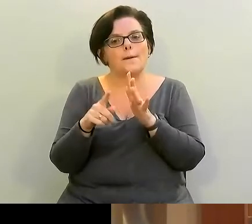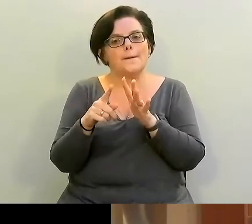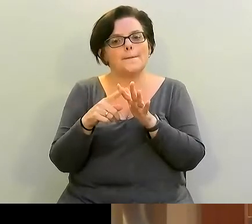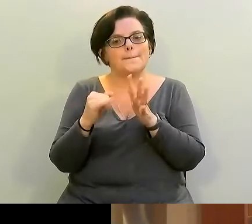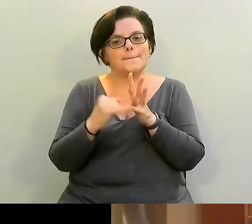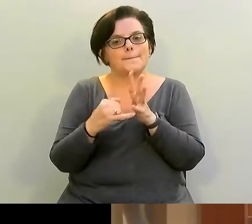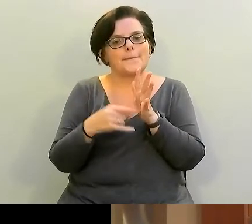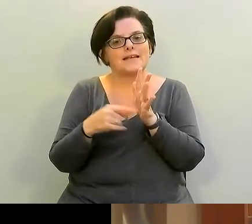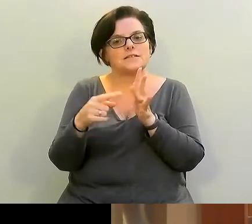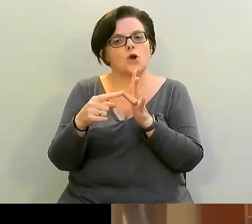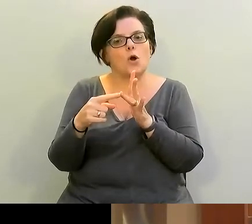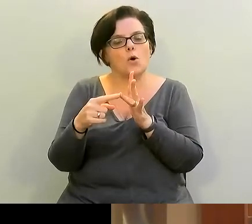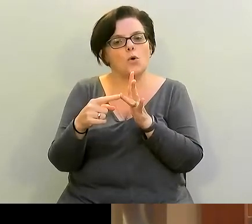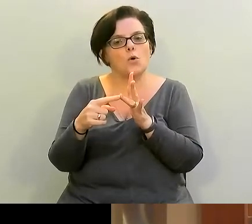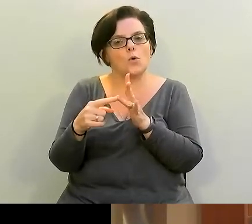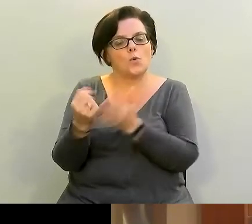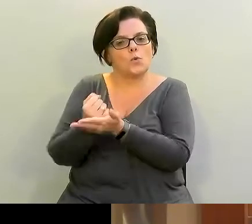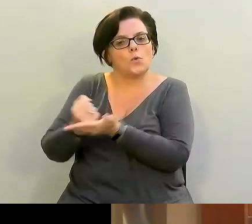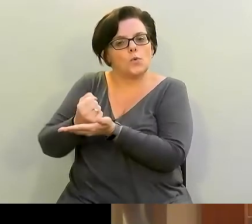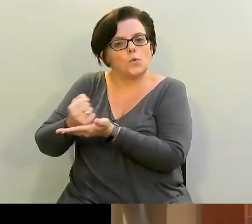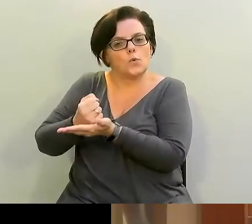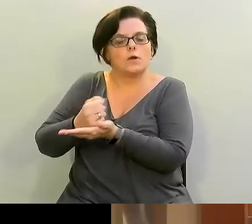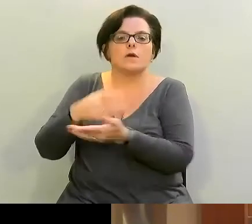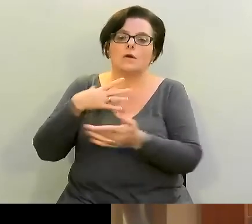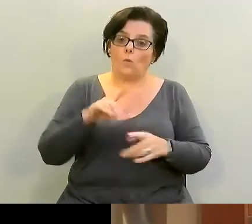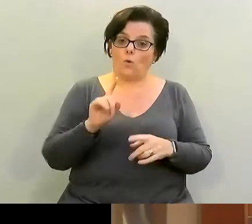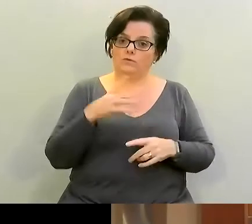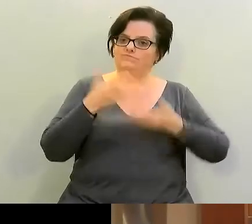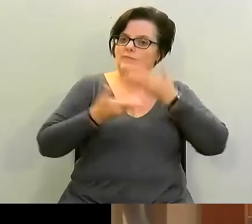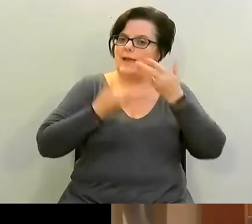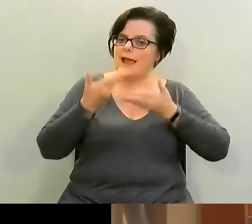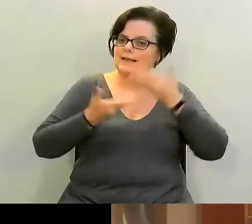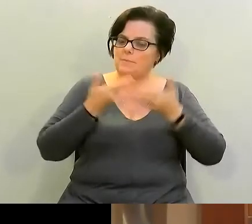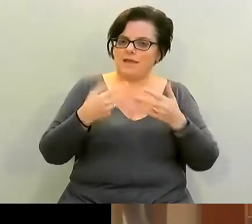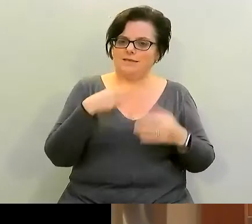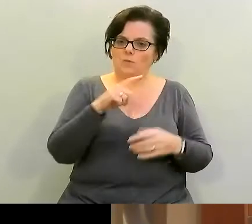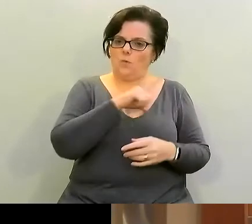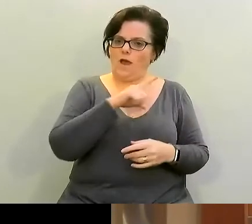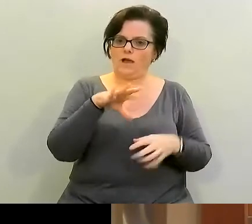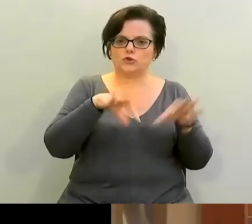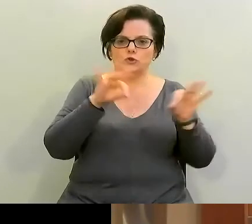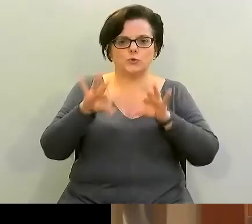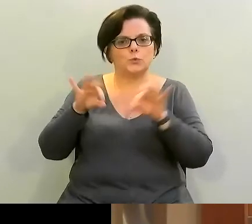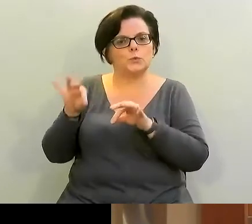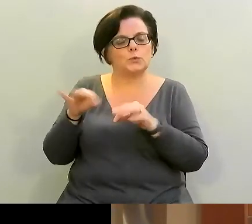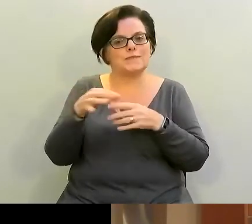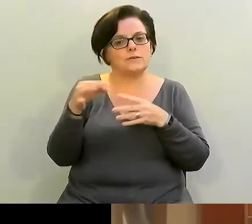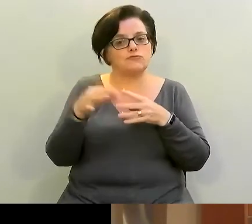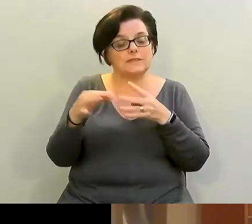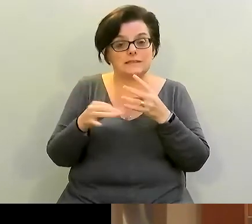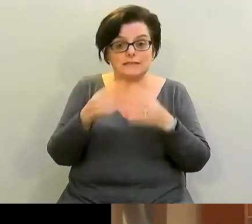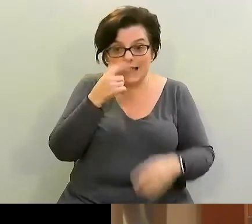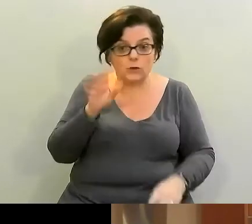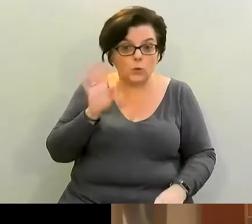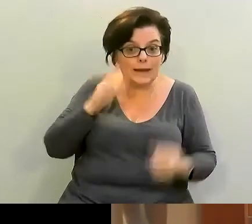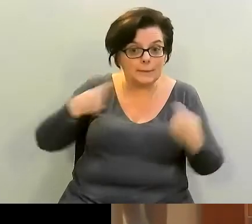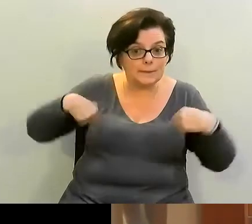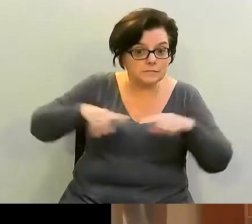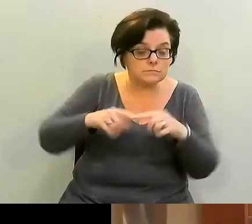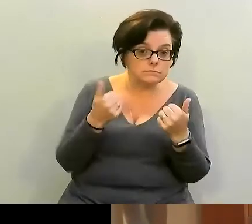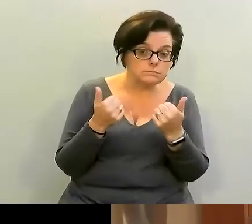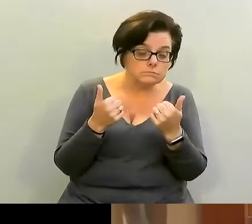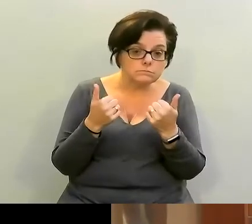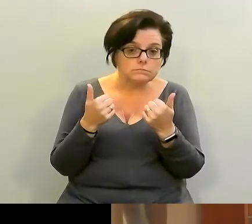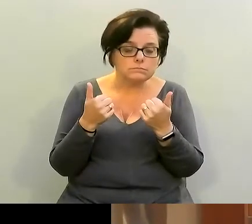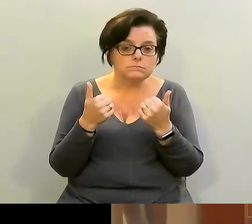wanted to do is just tell you a little bit about why I chose the ingredients that I did can everyone hear me okay is that a